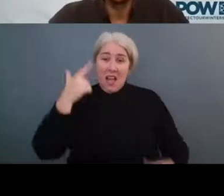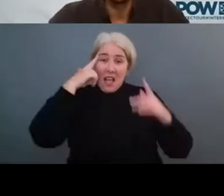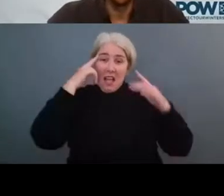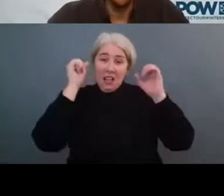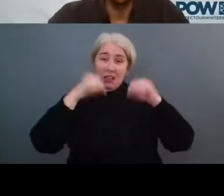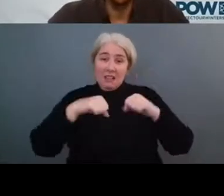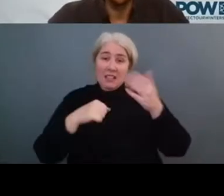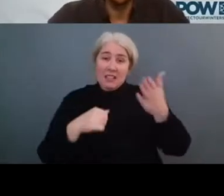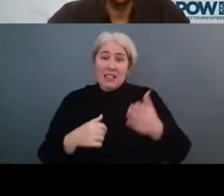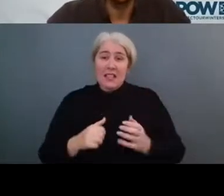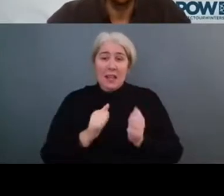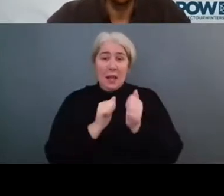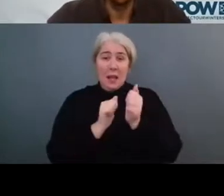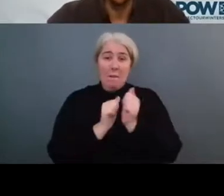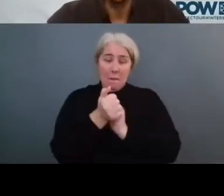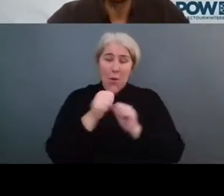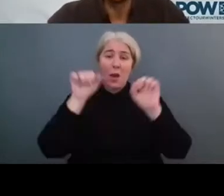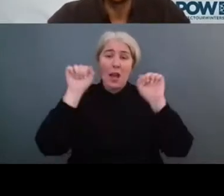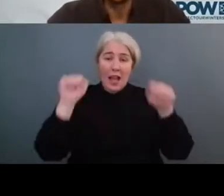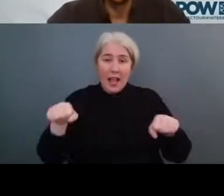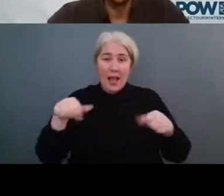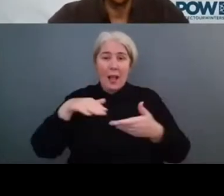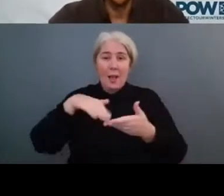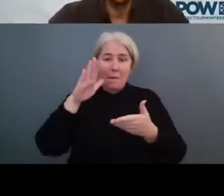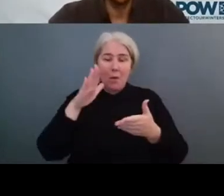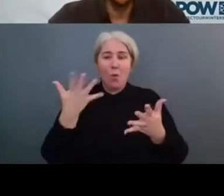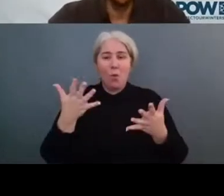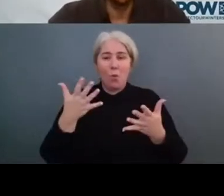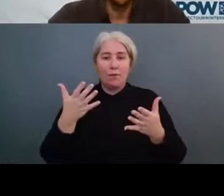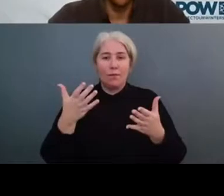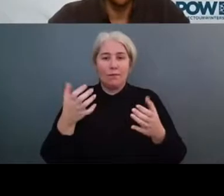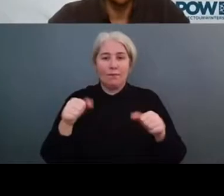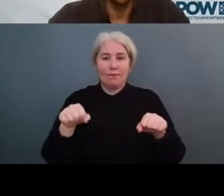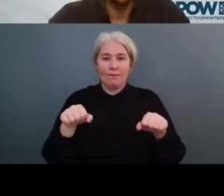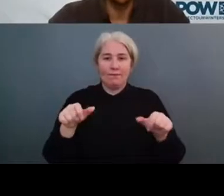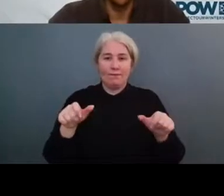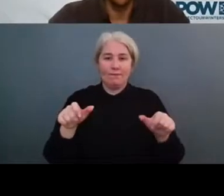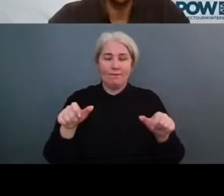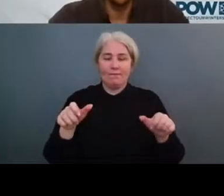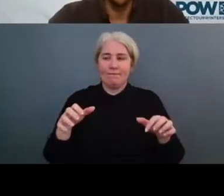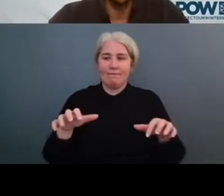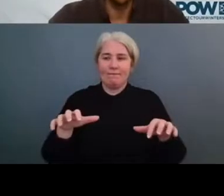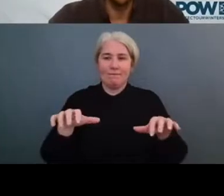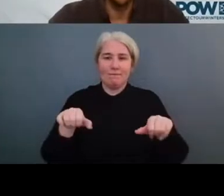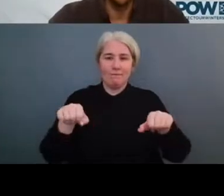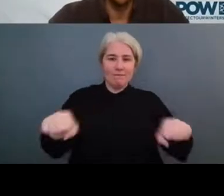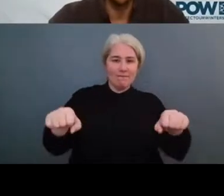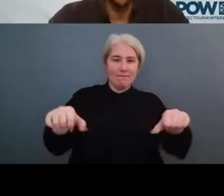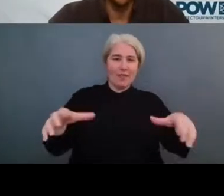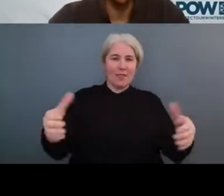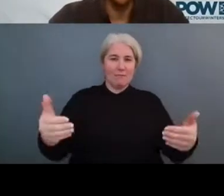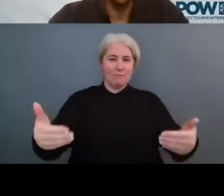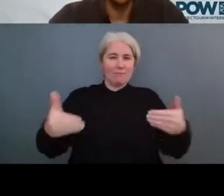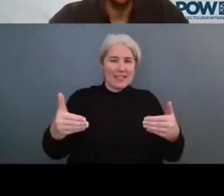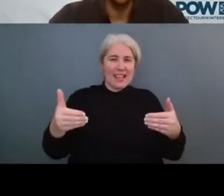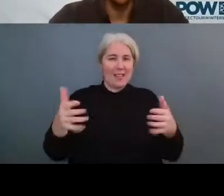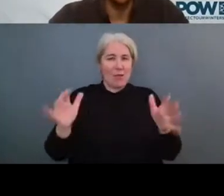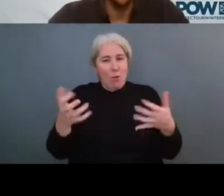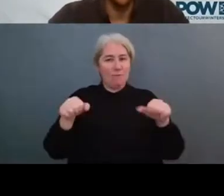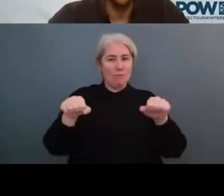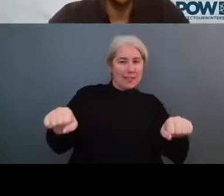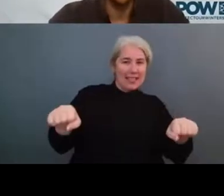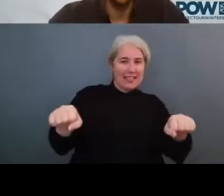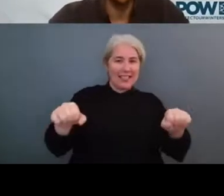comes to adaptation or protection. I see a huge potential for sports to use its visibility.